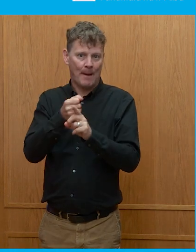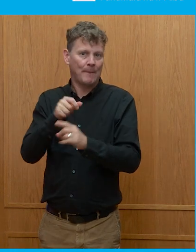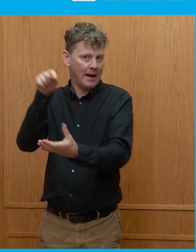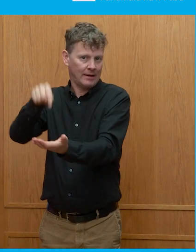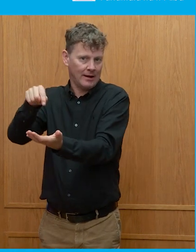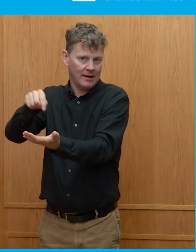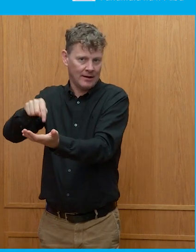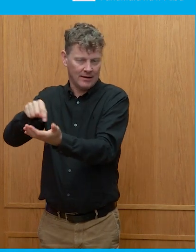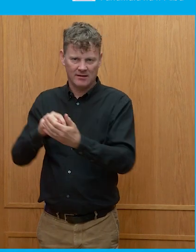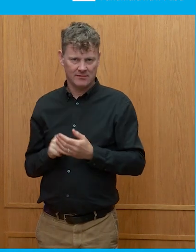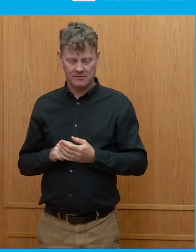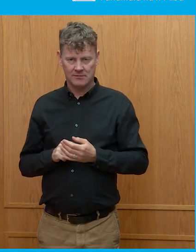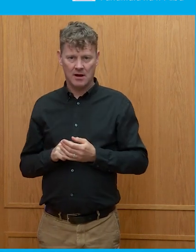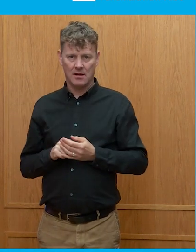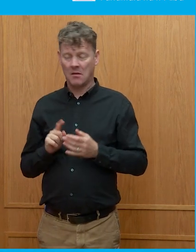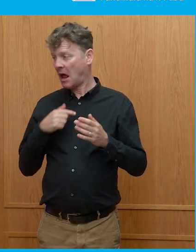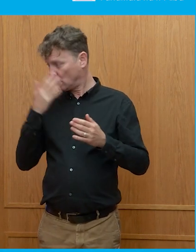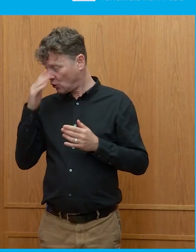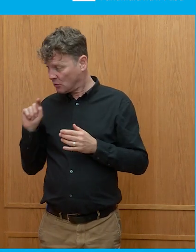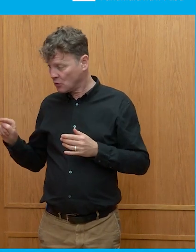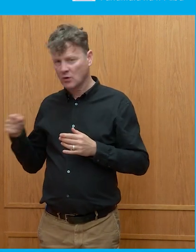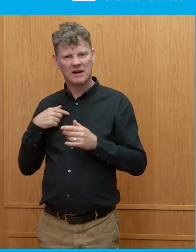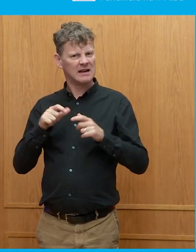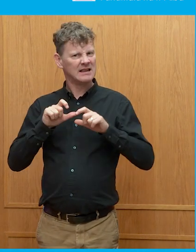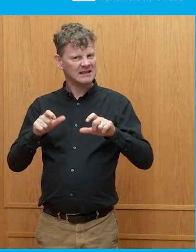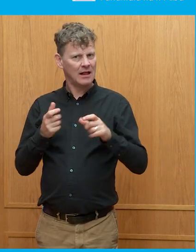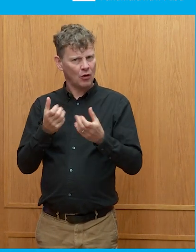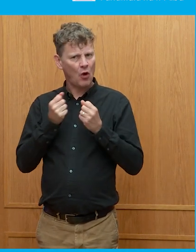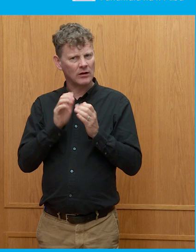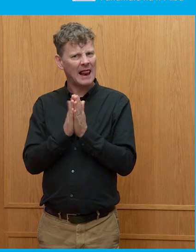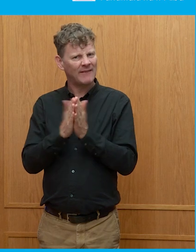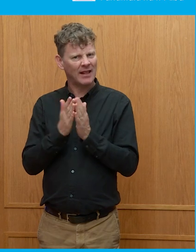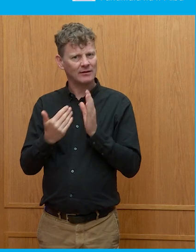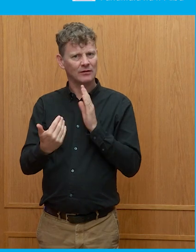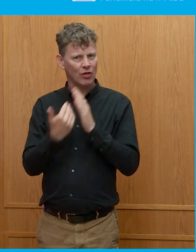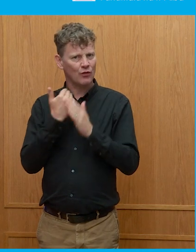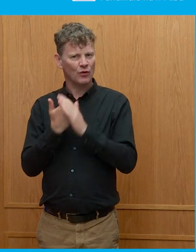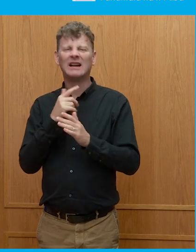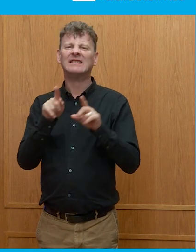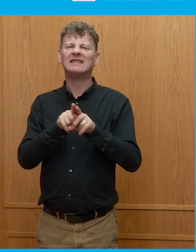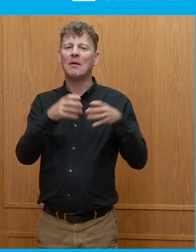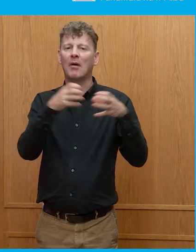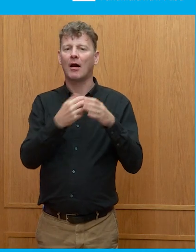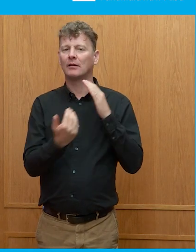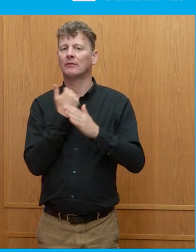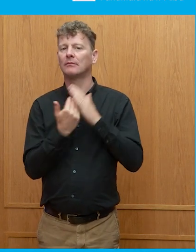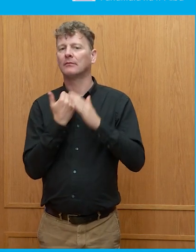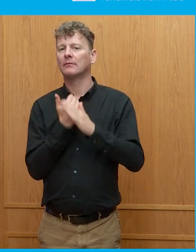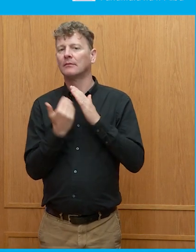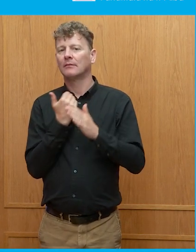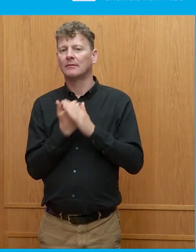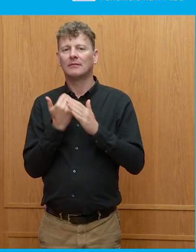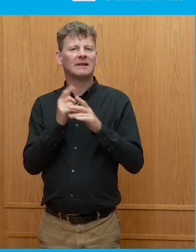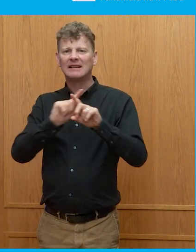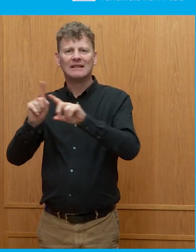a consumer, I still get, I still got, I don't know about you, I've got quite a few leaflets through. They're actually all from the same party. I didn't get, I didn't get leaflets from